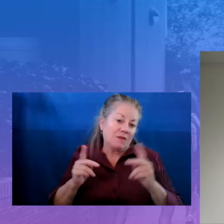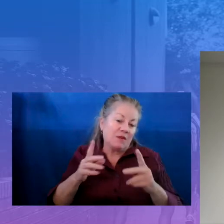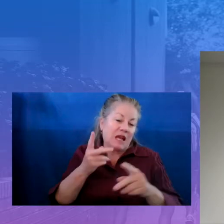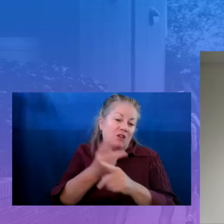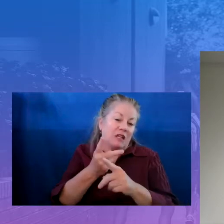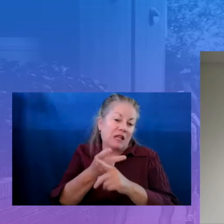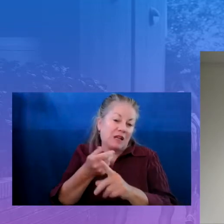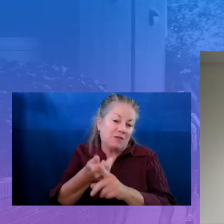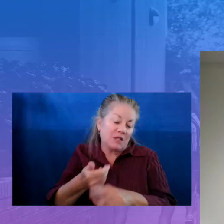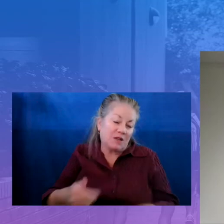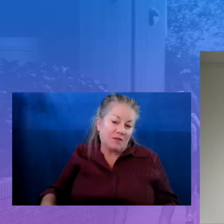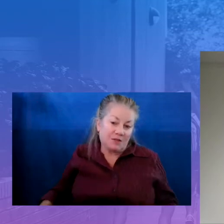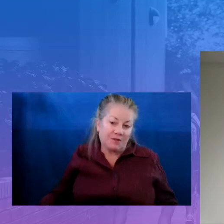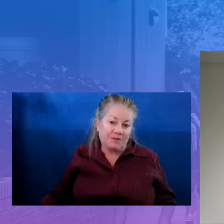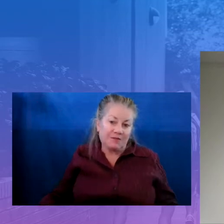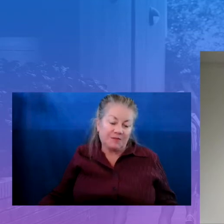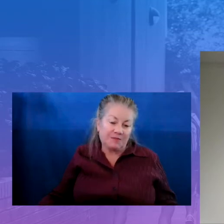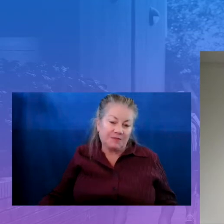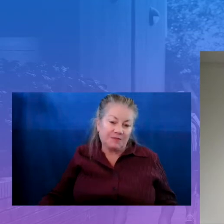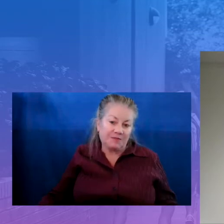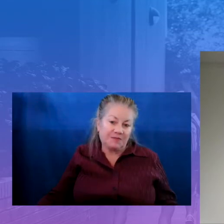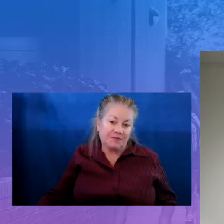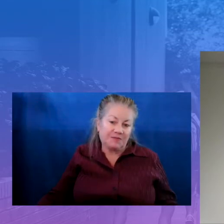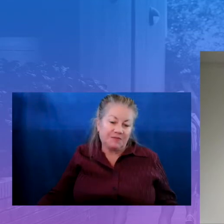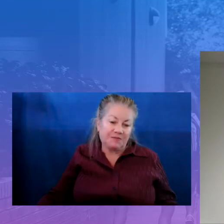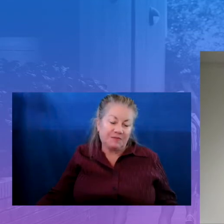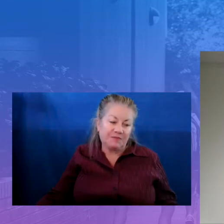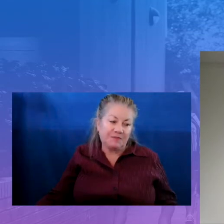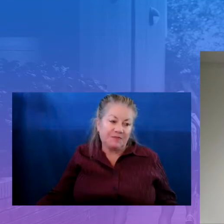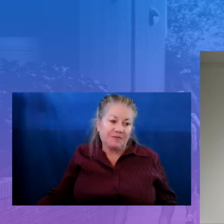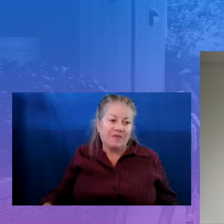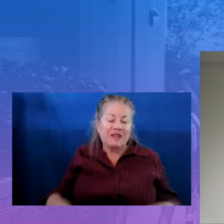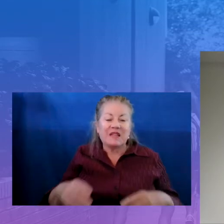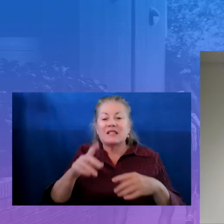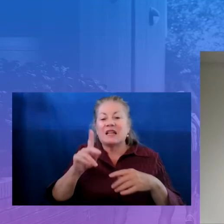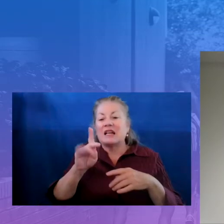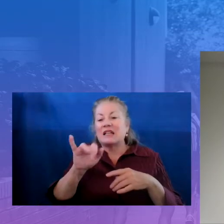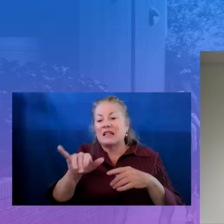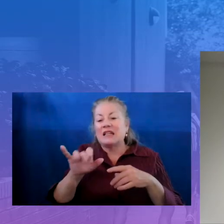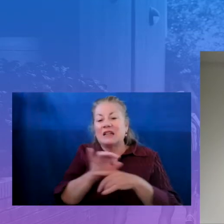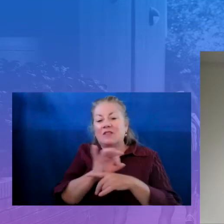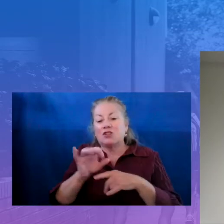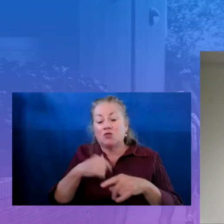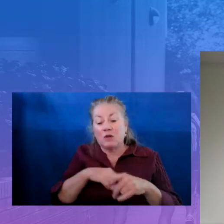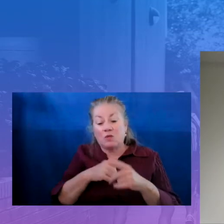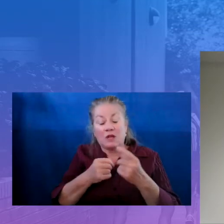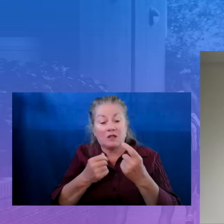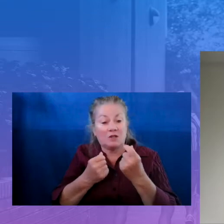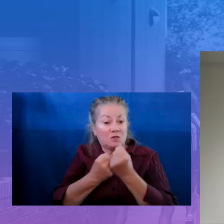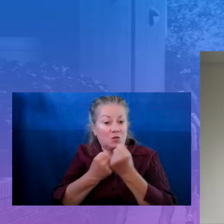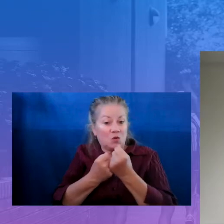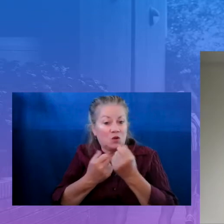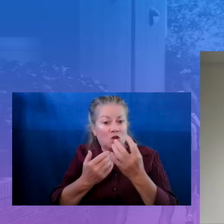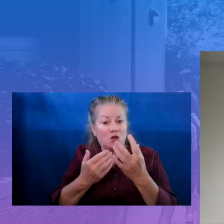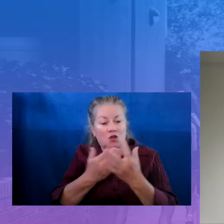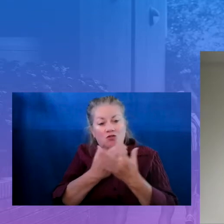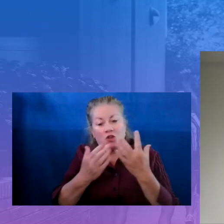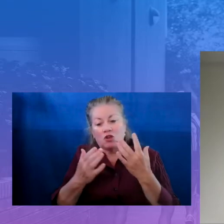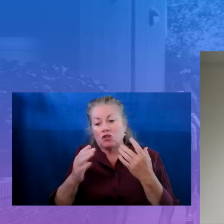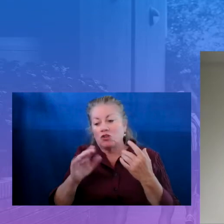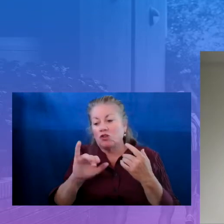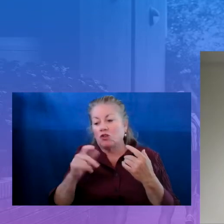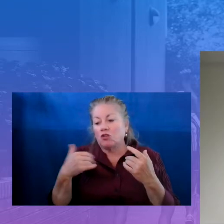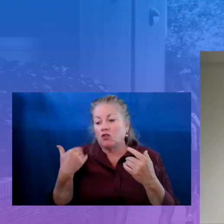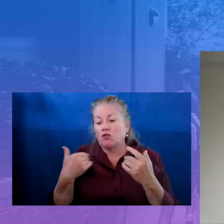that's a key function that we want to help support across the youth development spectrum. We do a lot of training, as Paula